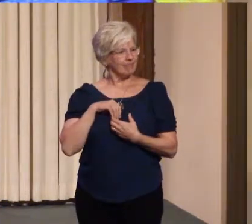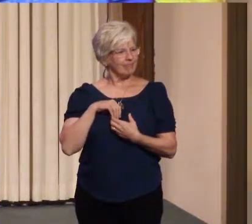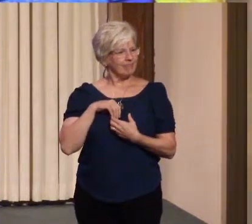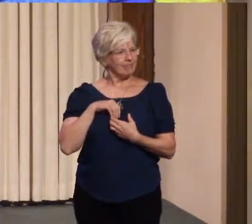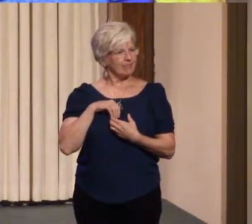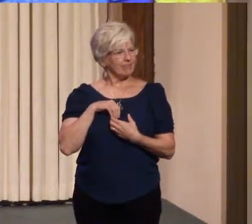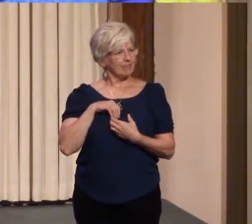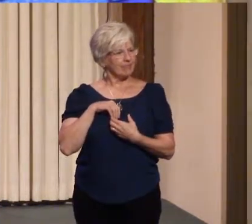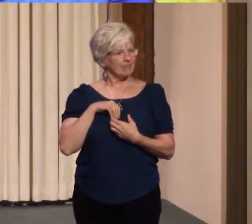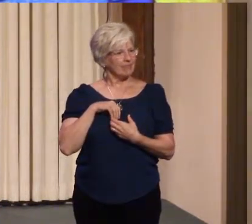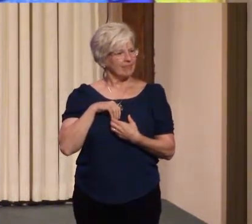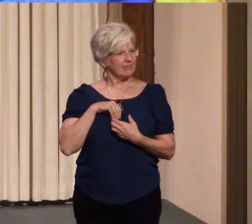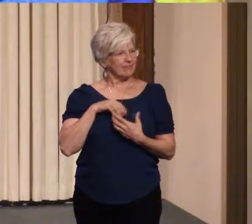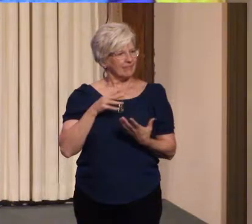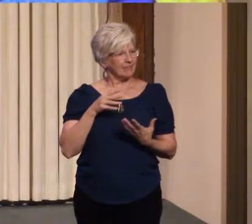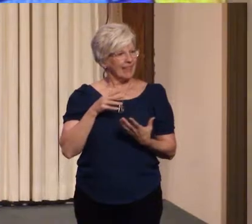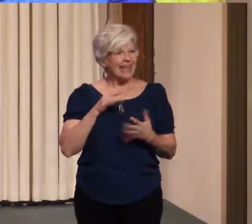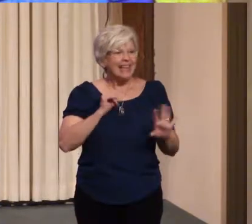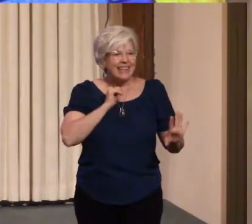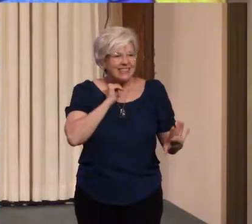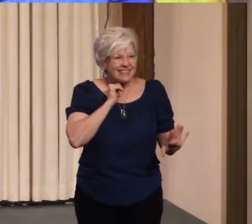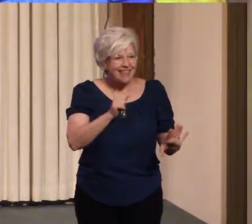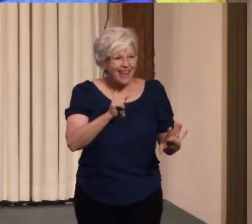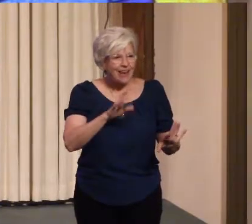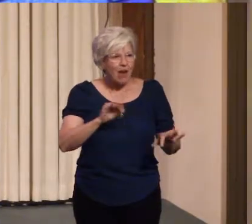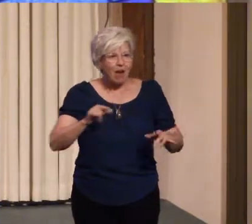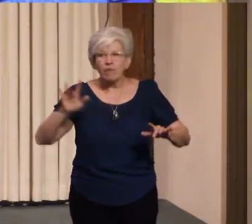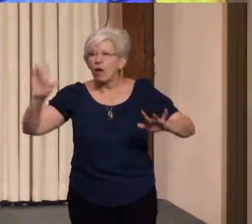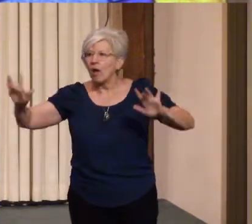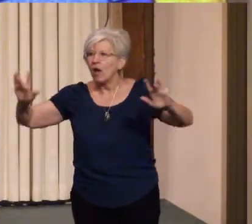instead of reaching without.